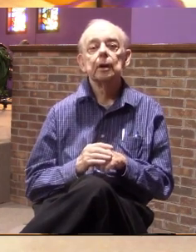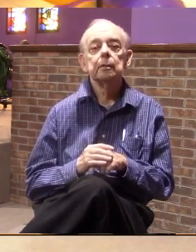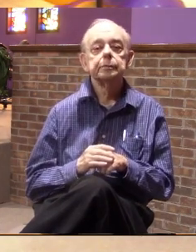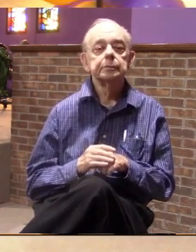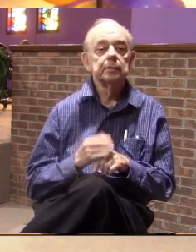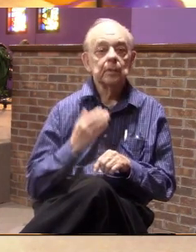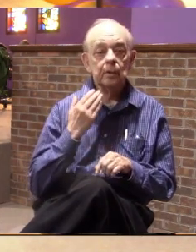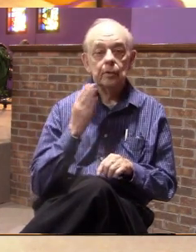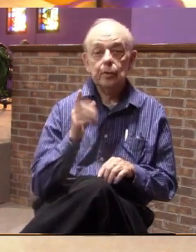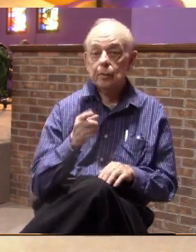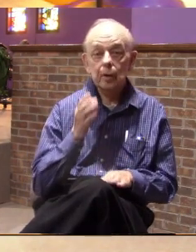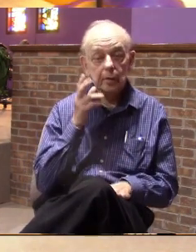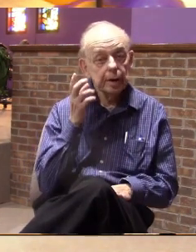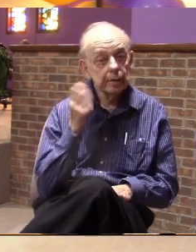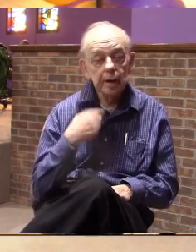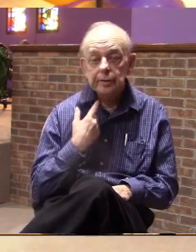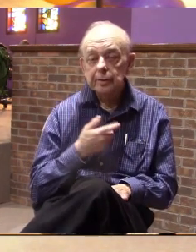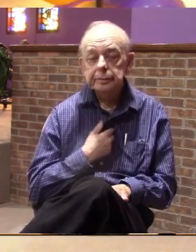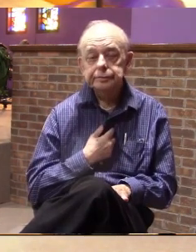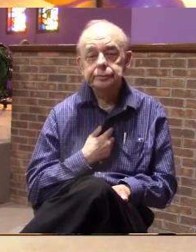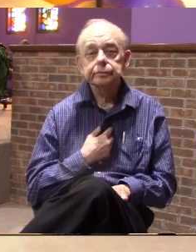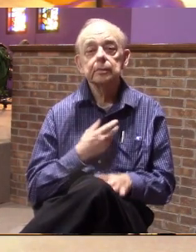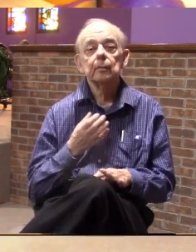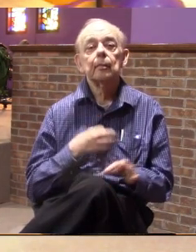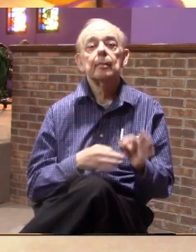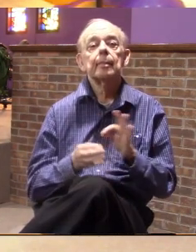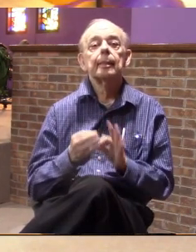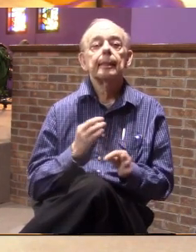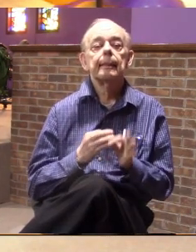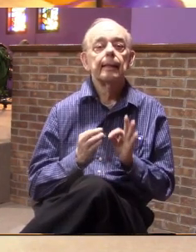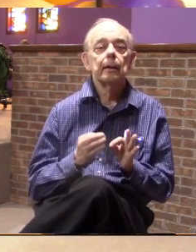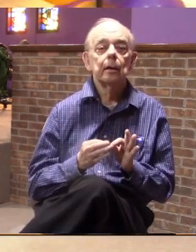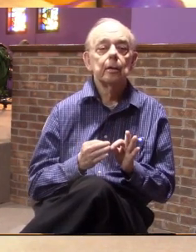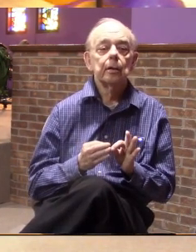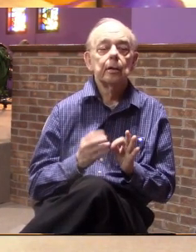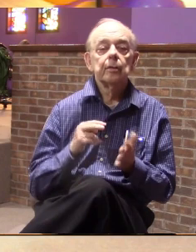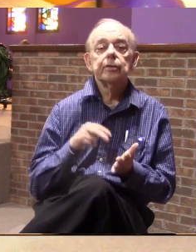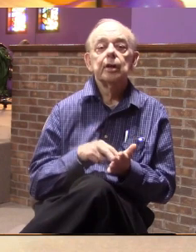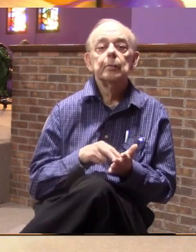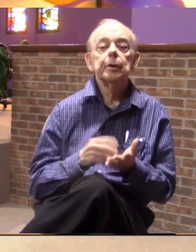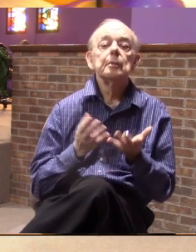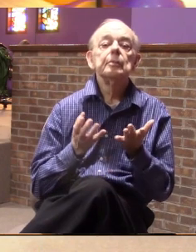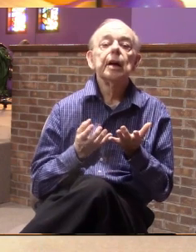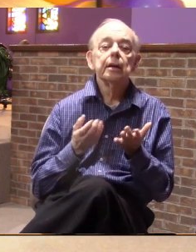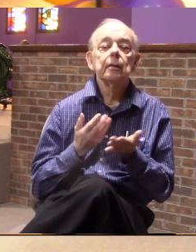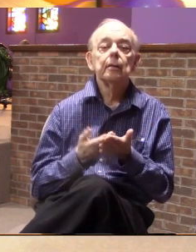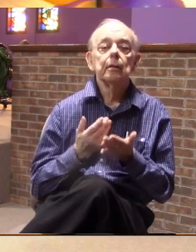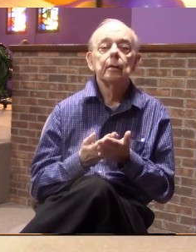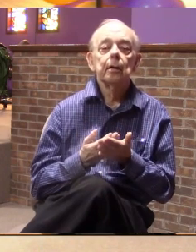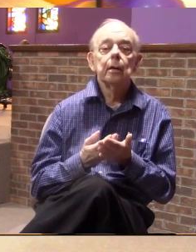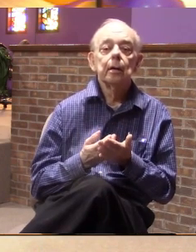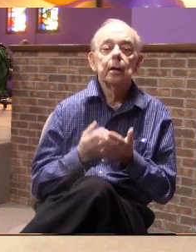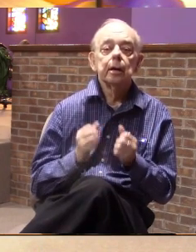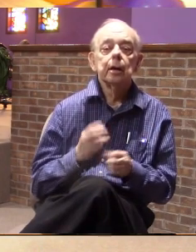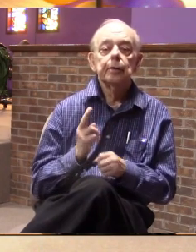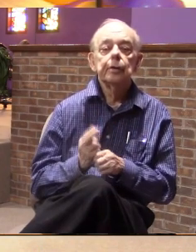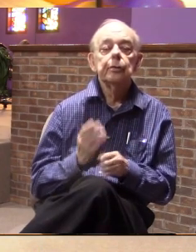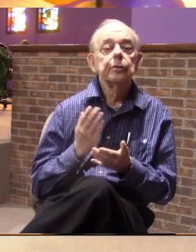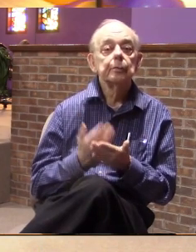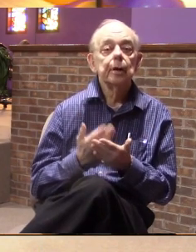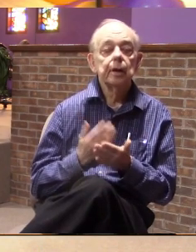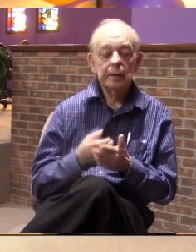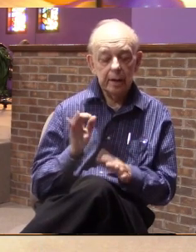you don't hear us standing up here and begging for money. Can we use some? Absolutely.